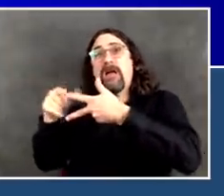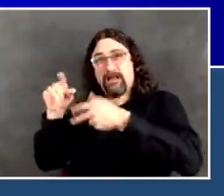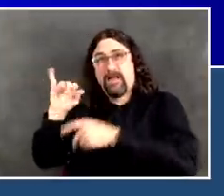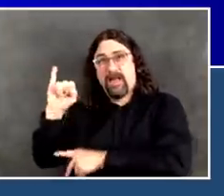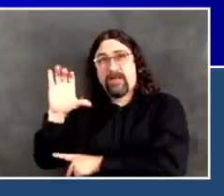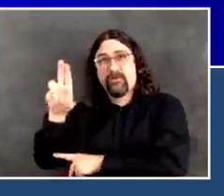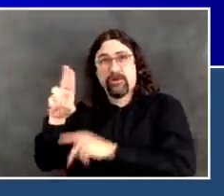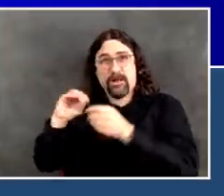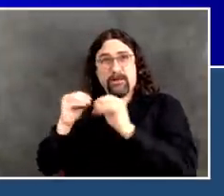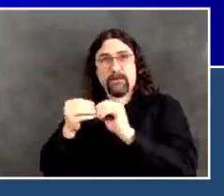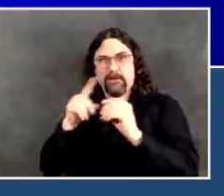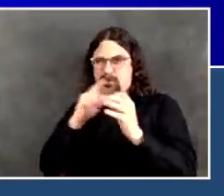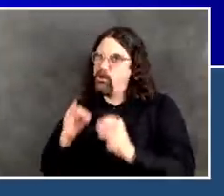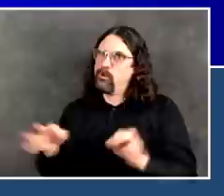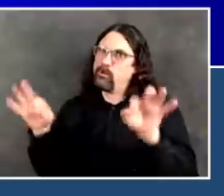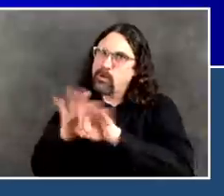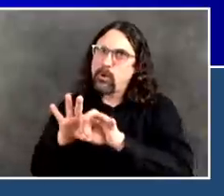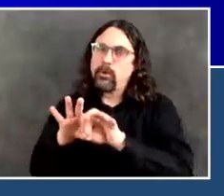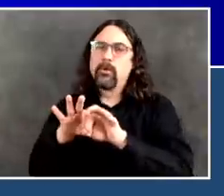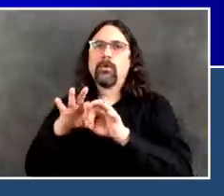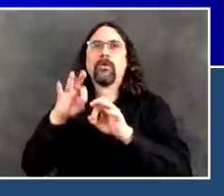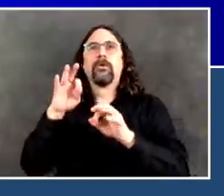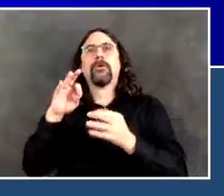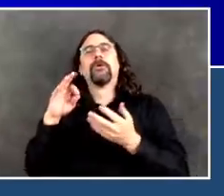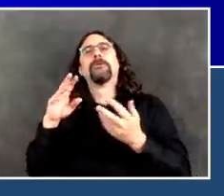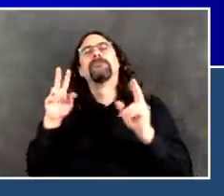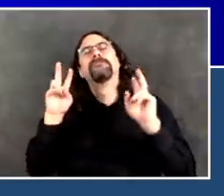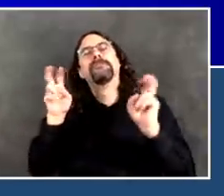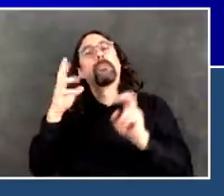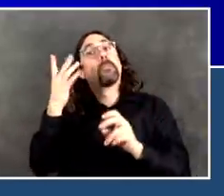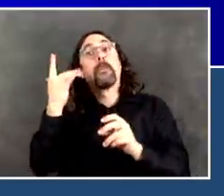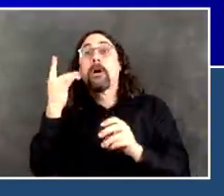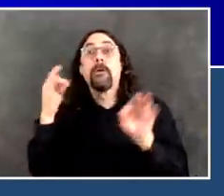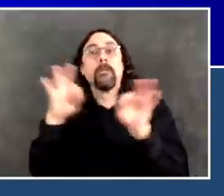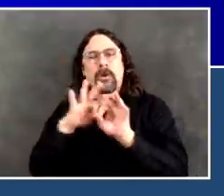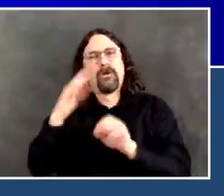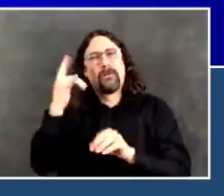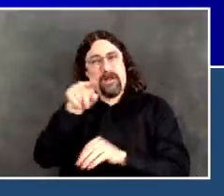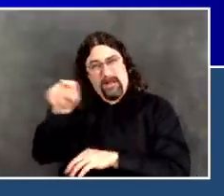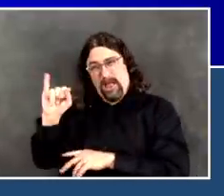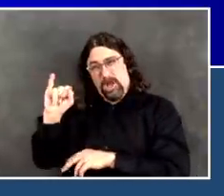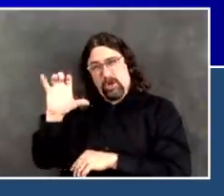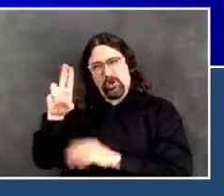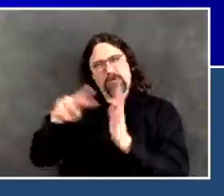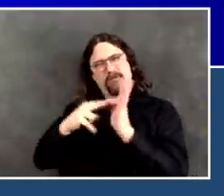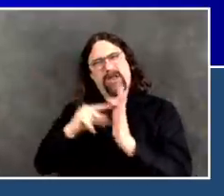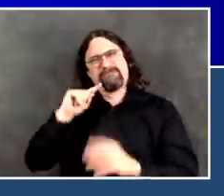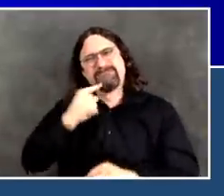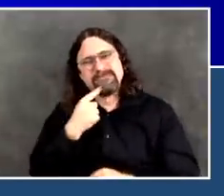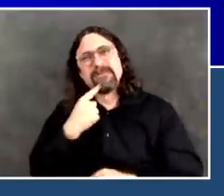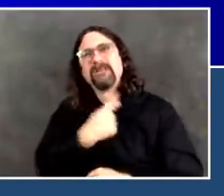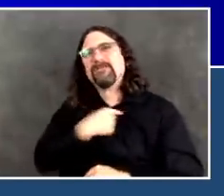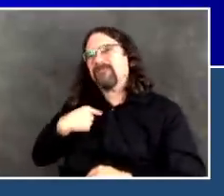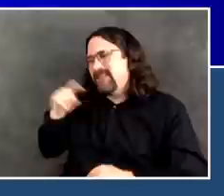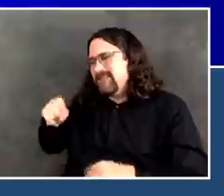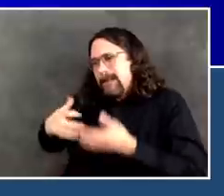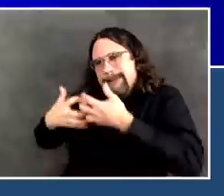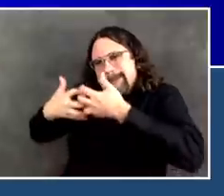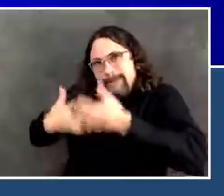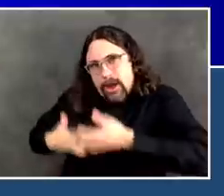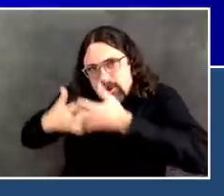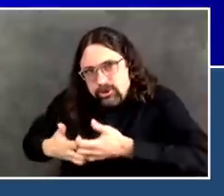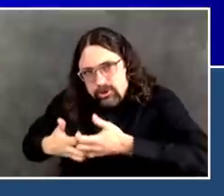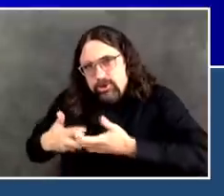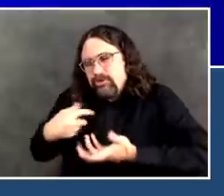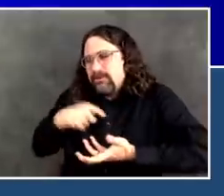your lives by protecting your hospitals and your healthcare workers. We're in a better